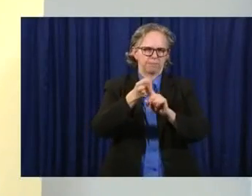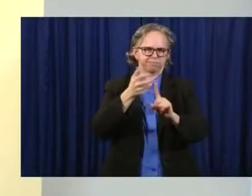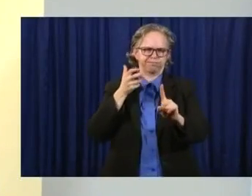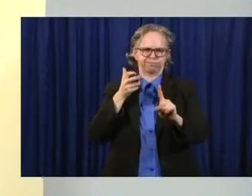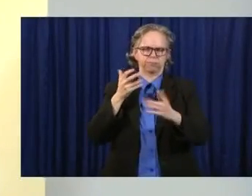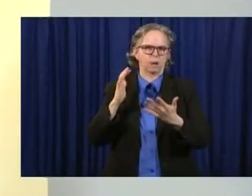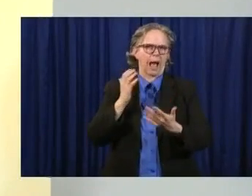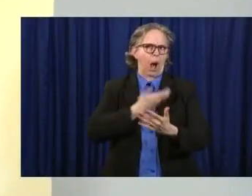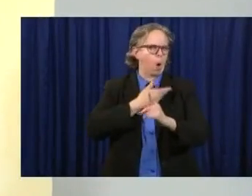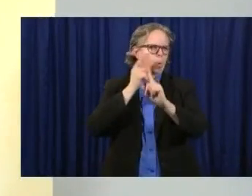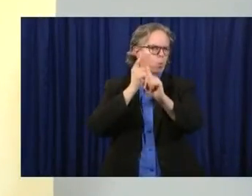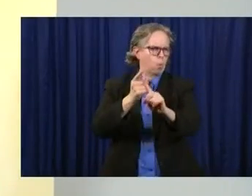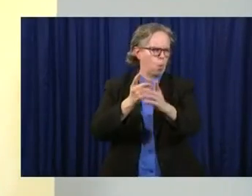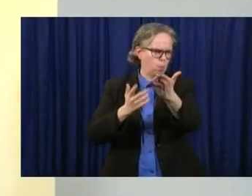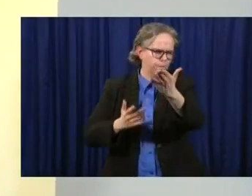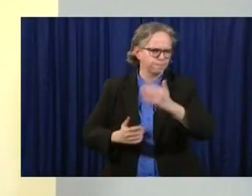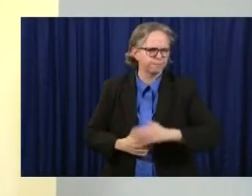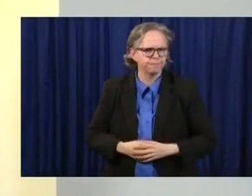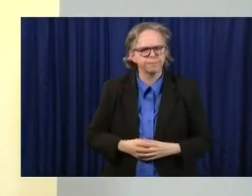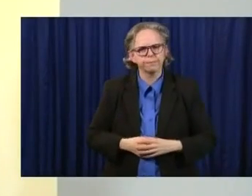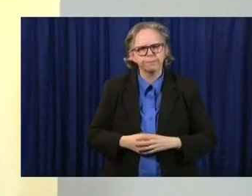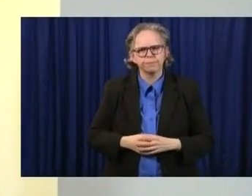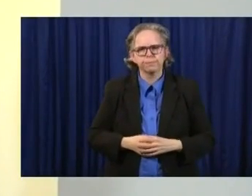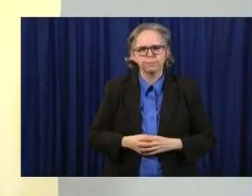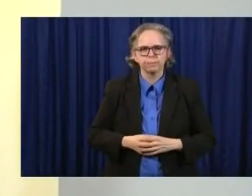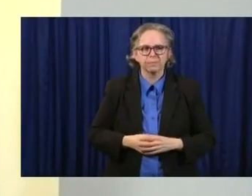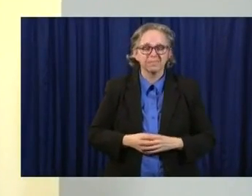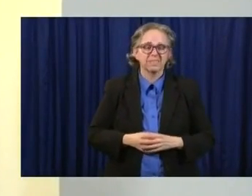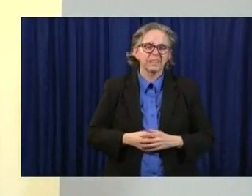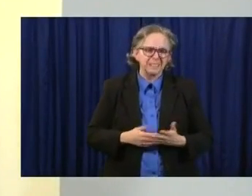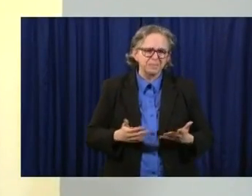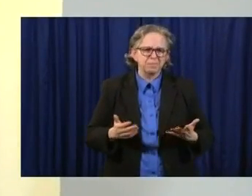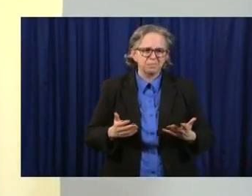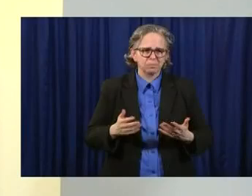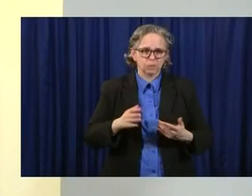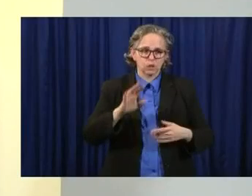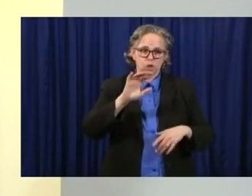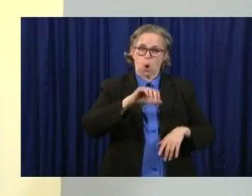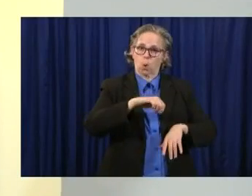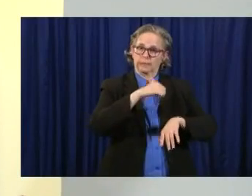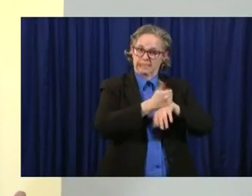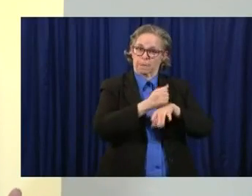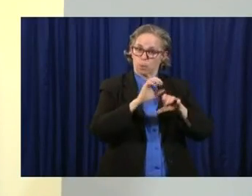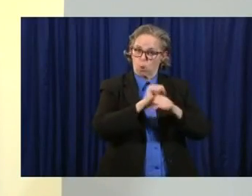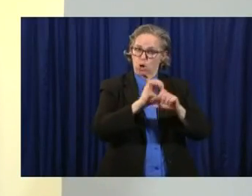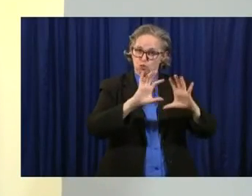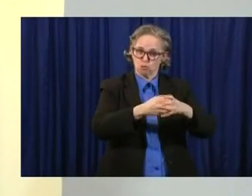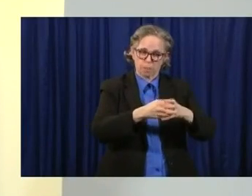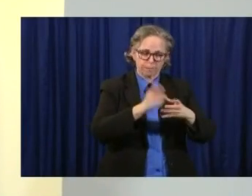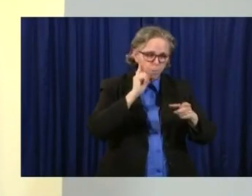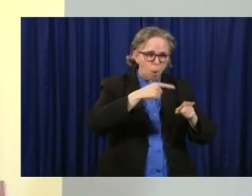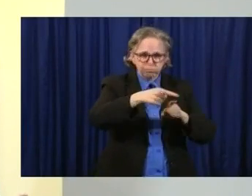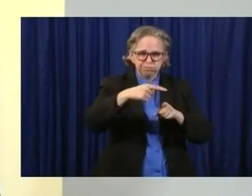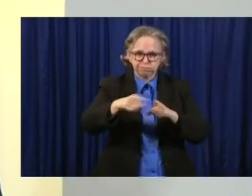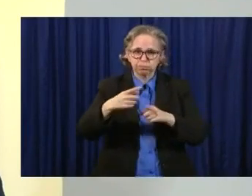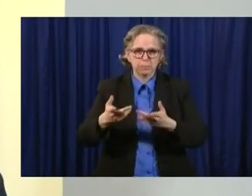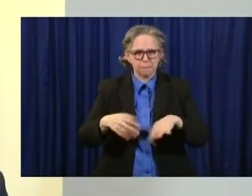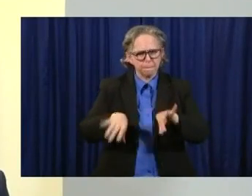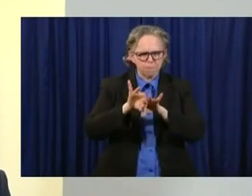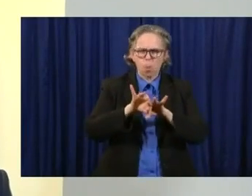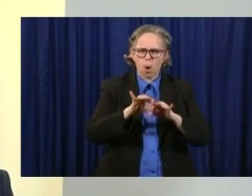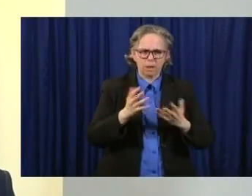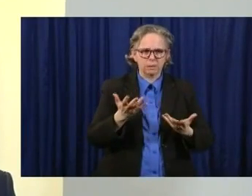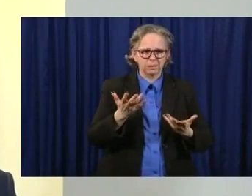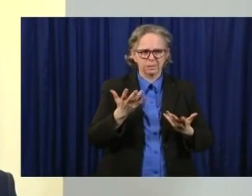when we've been doing the working groups, it's always been important that we have businesses that represents